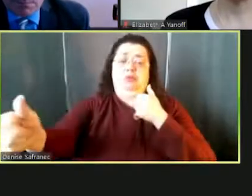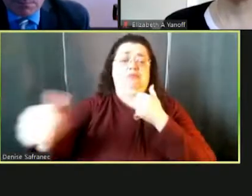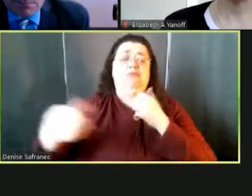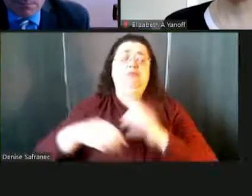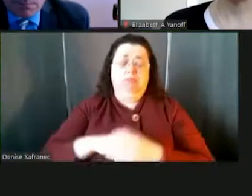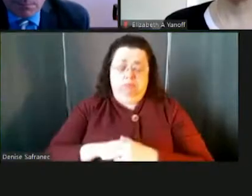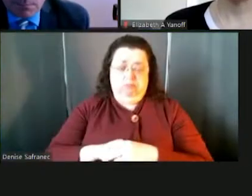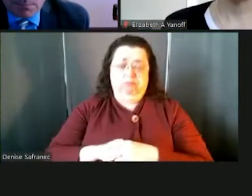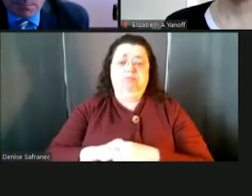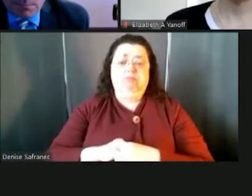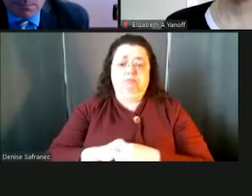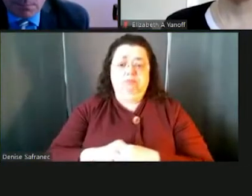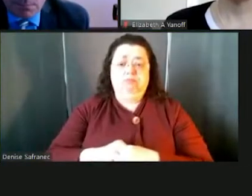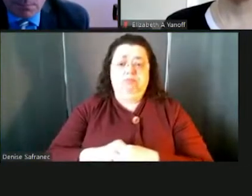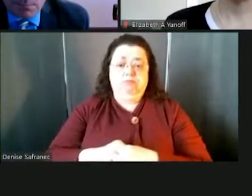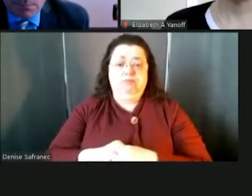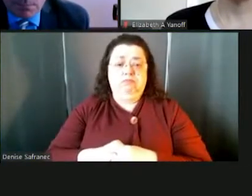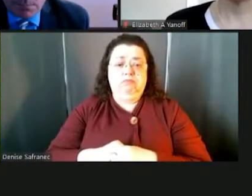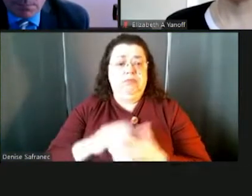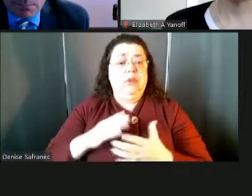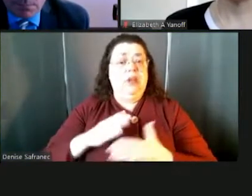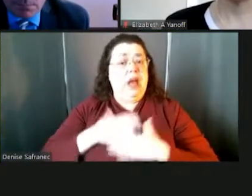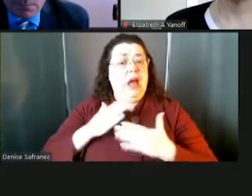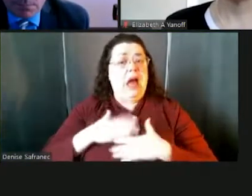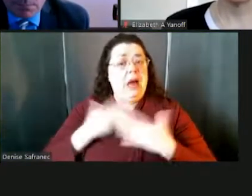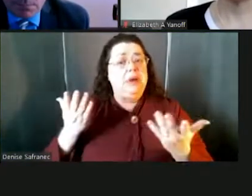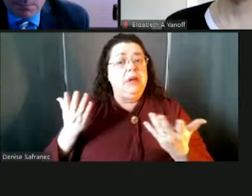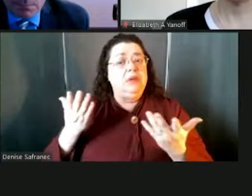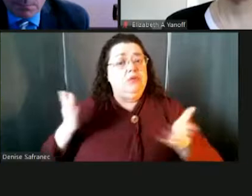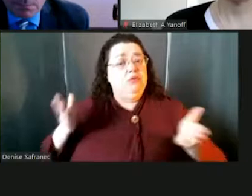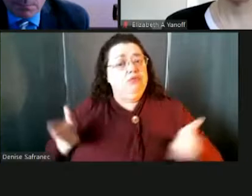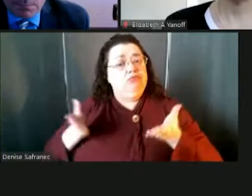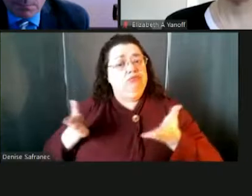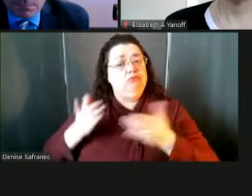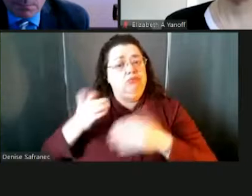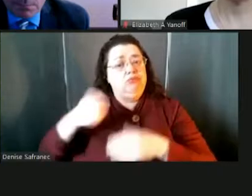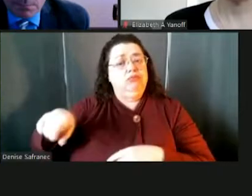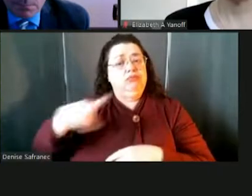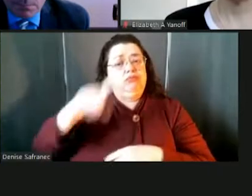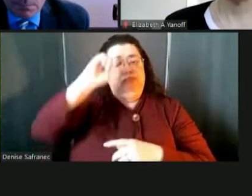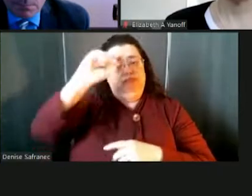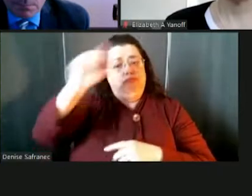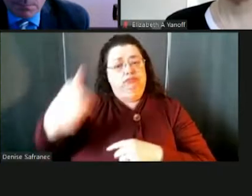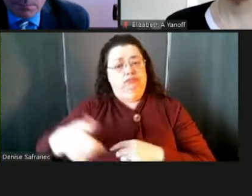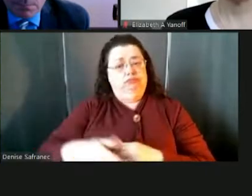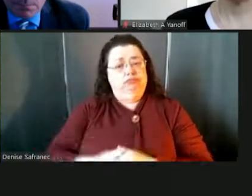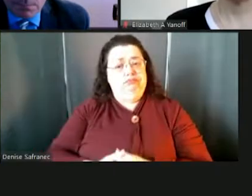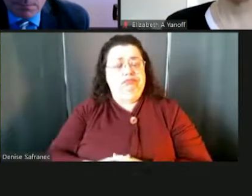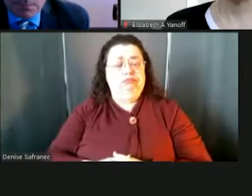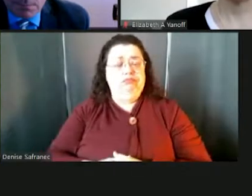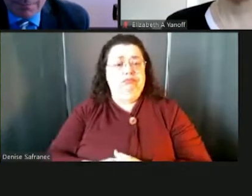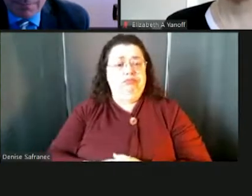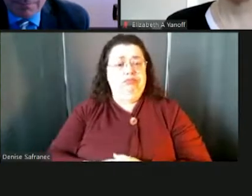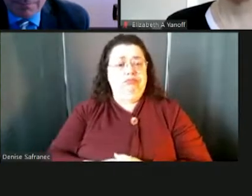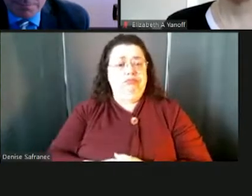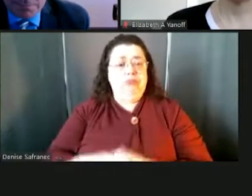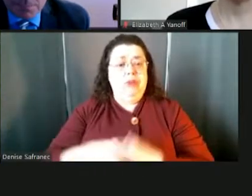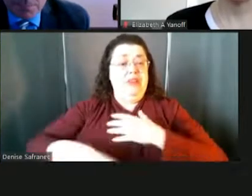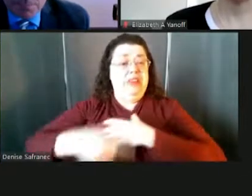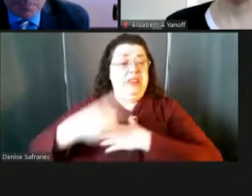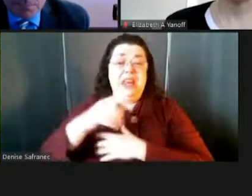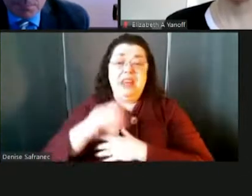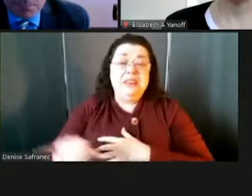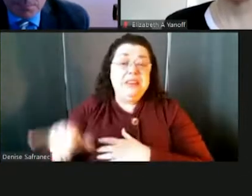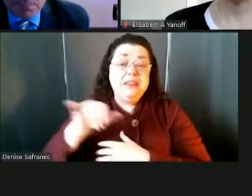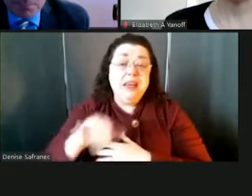But we're happy to accommodate that as well. So the day is similar in a sense